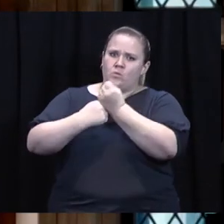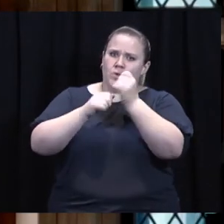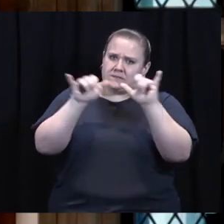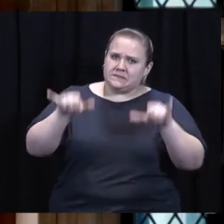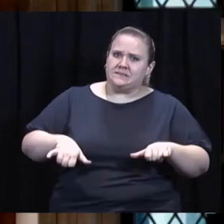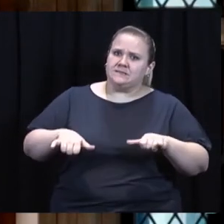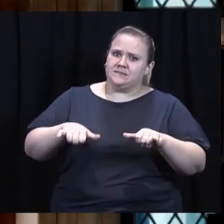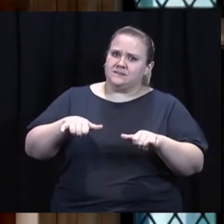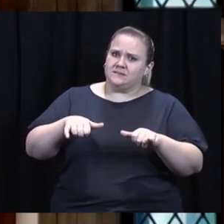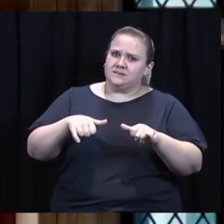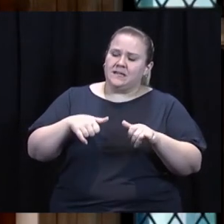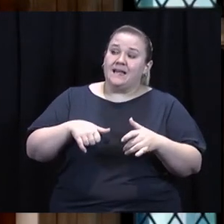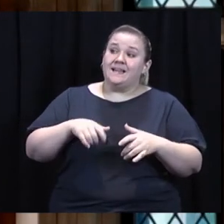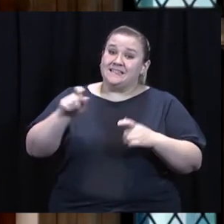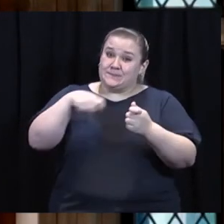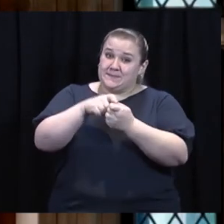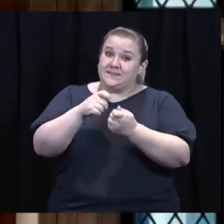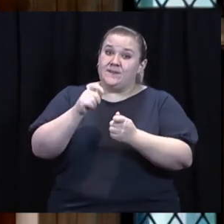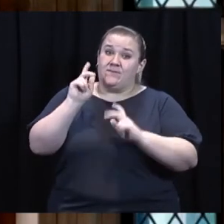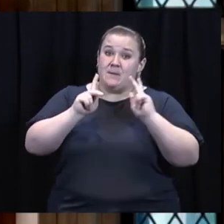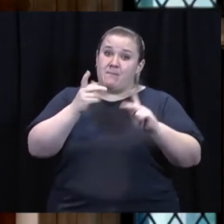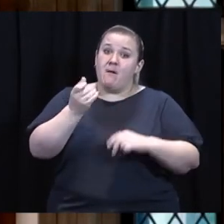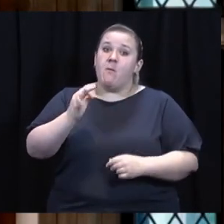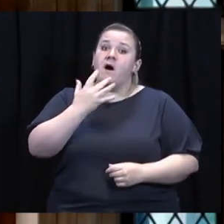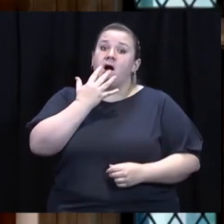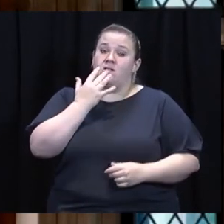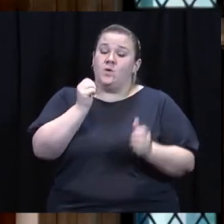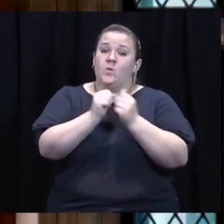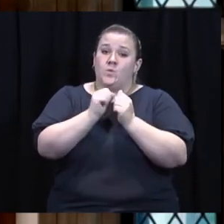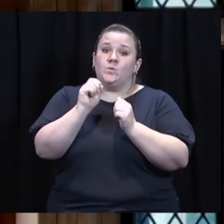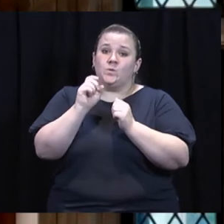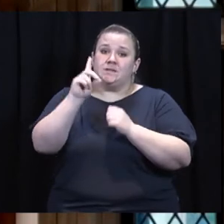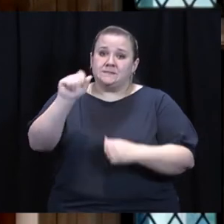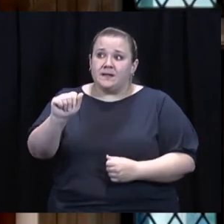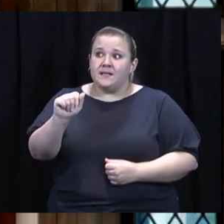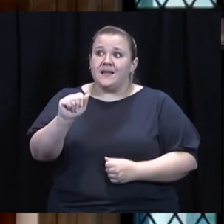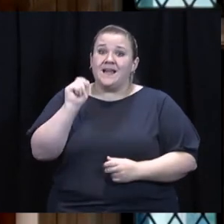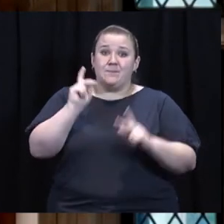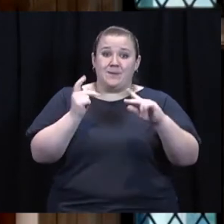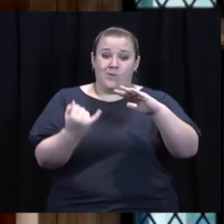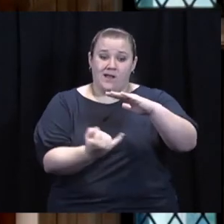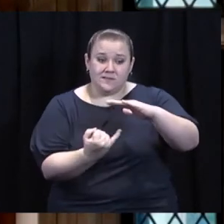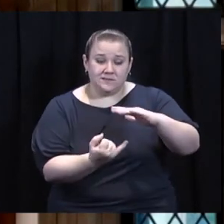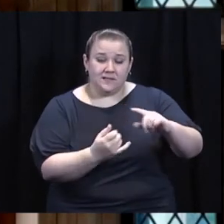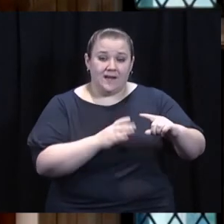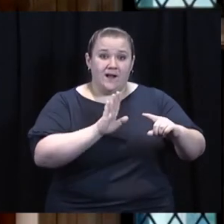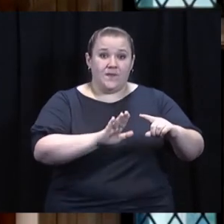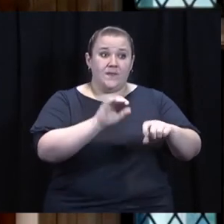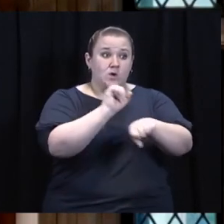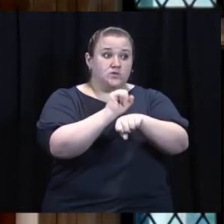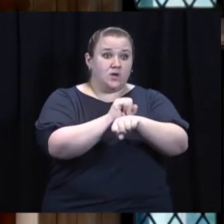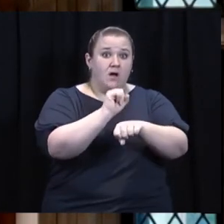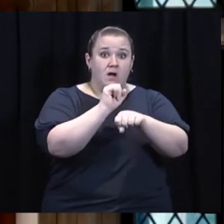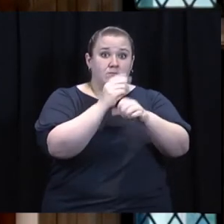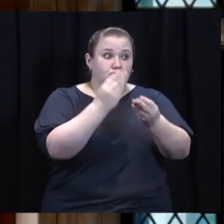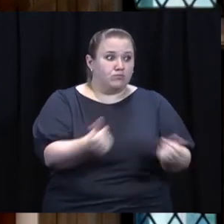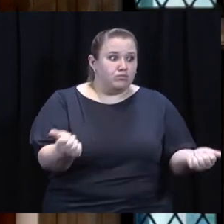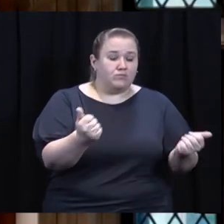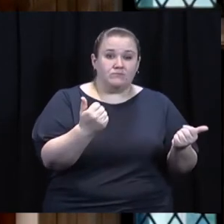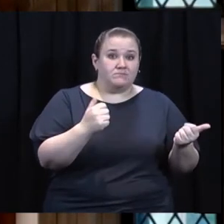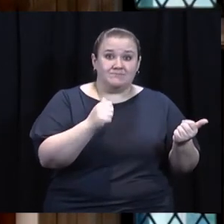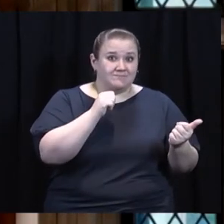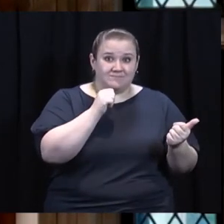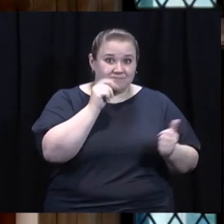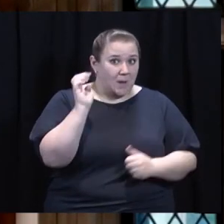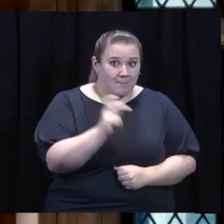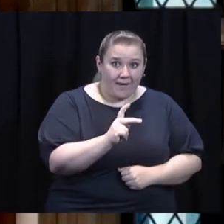with disabilities, and in particular, people of color with disabilities. The isolated, those whose employment vanished and